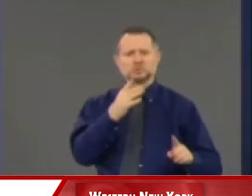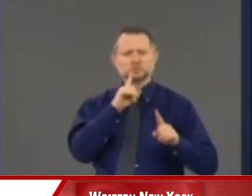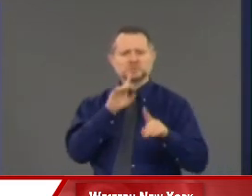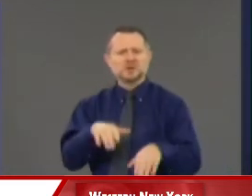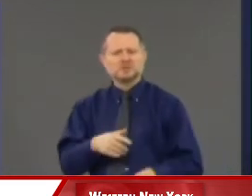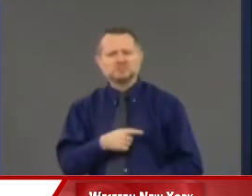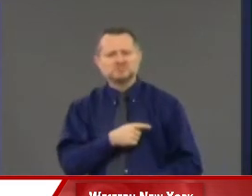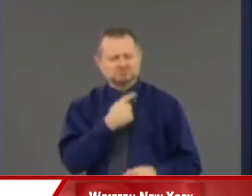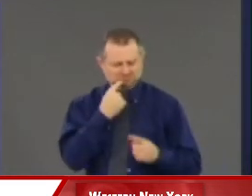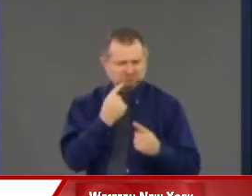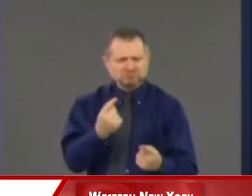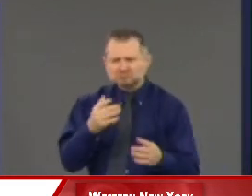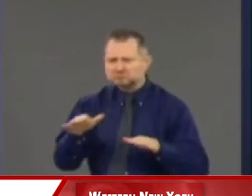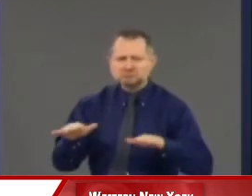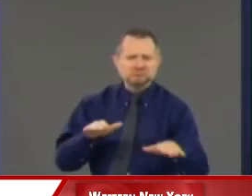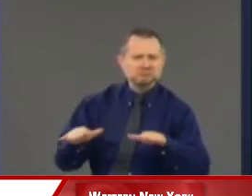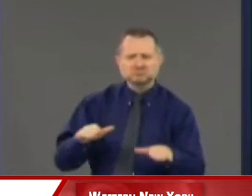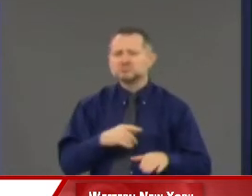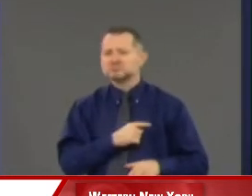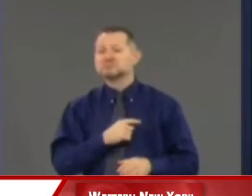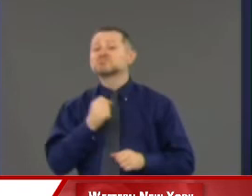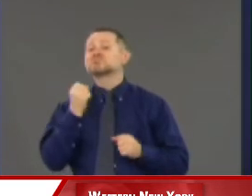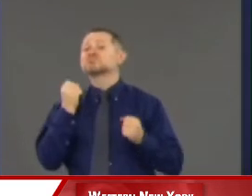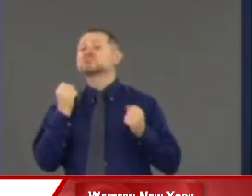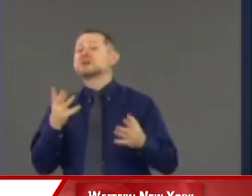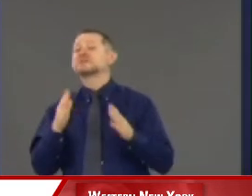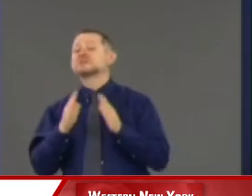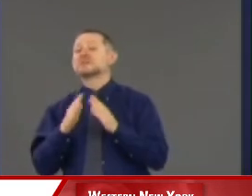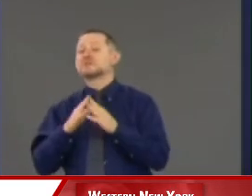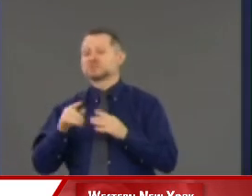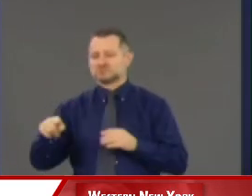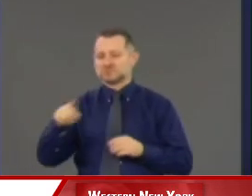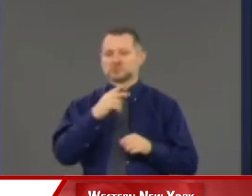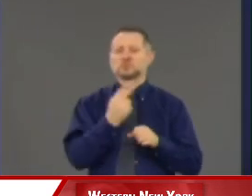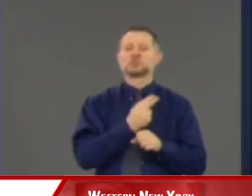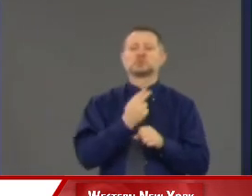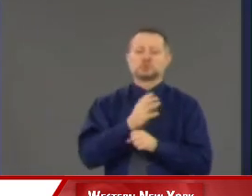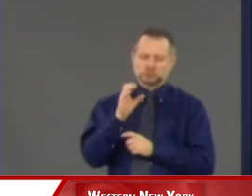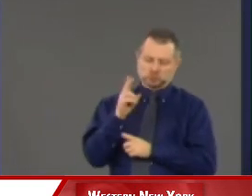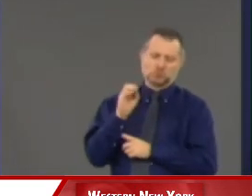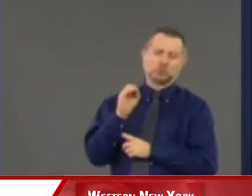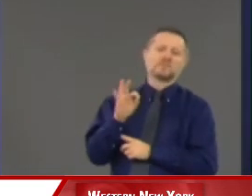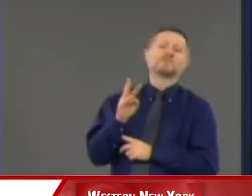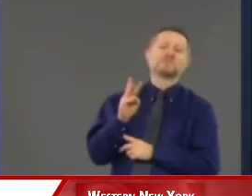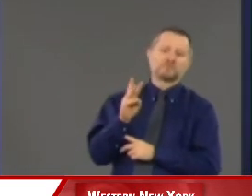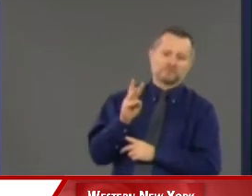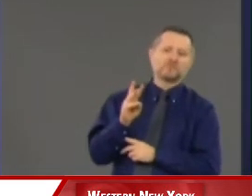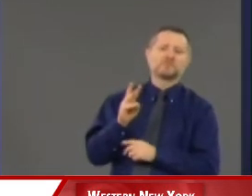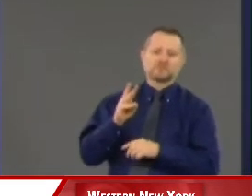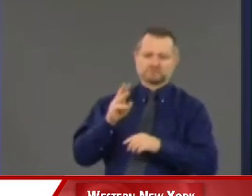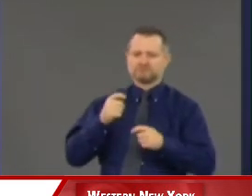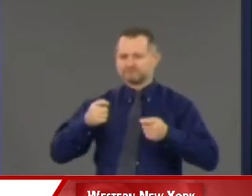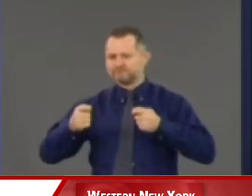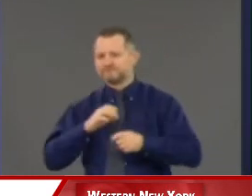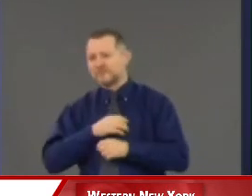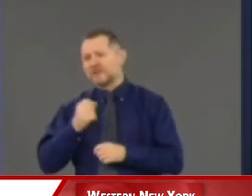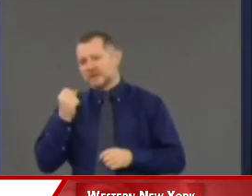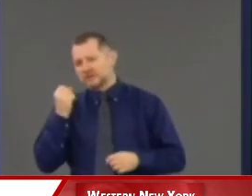many cities use a curfew. Again, it's people will argue both ways.